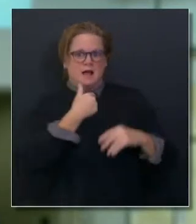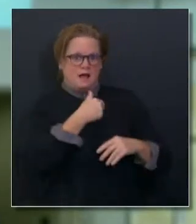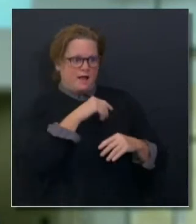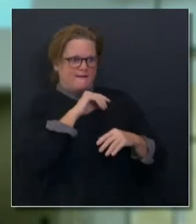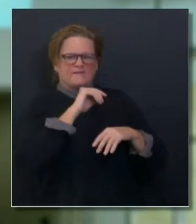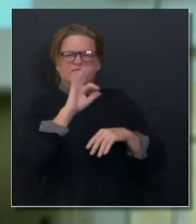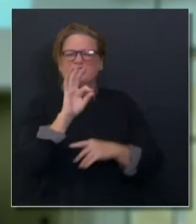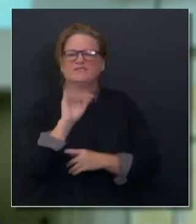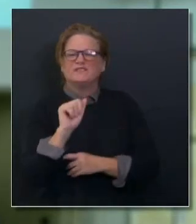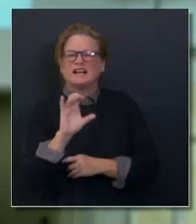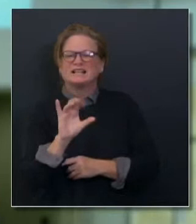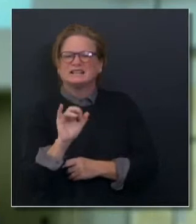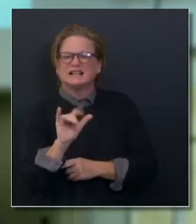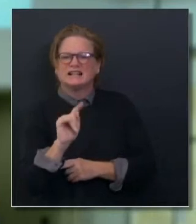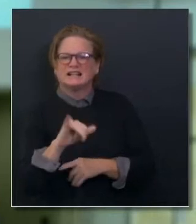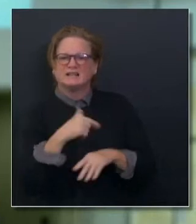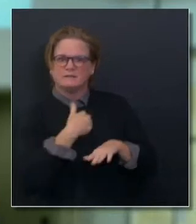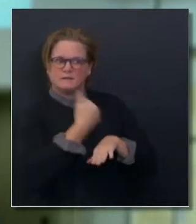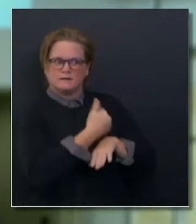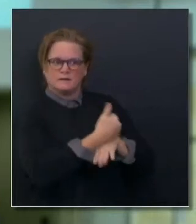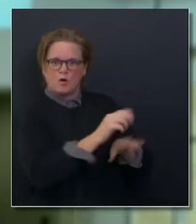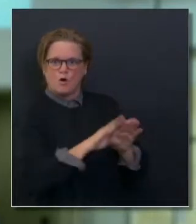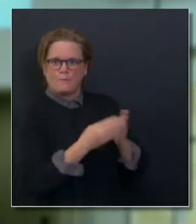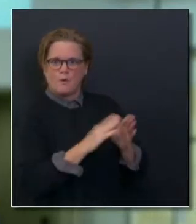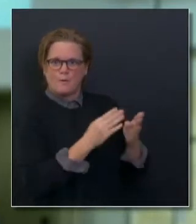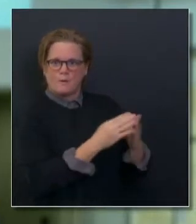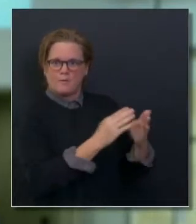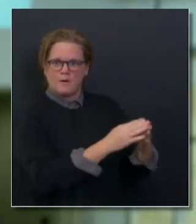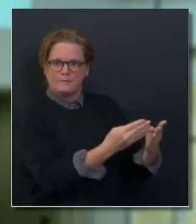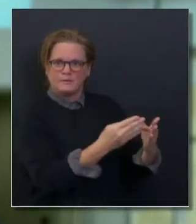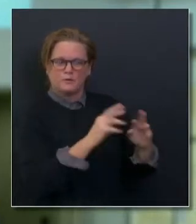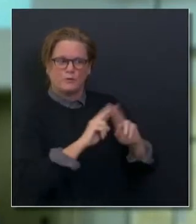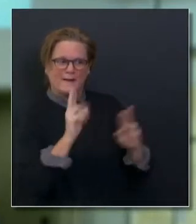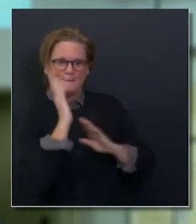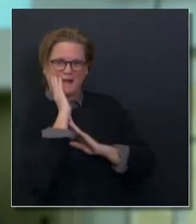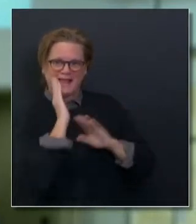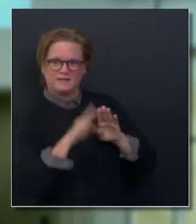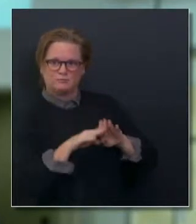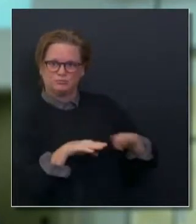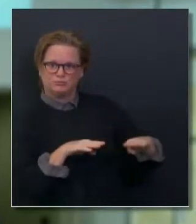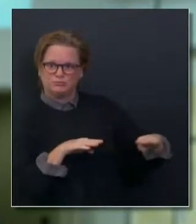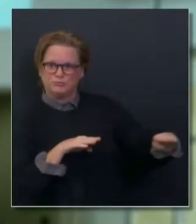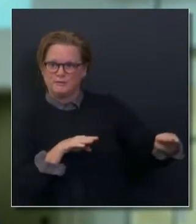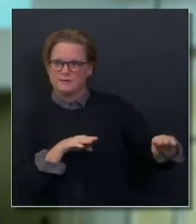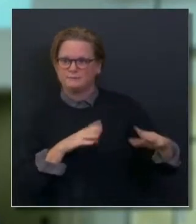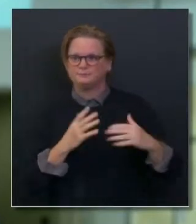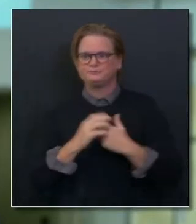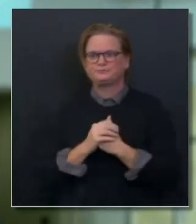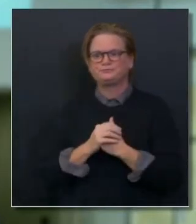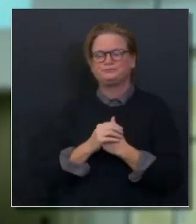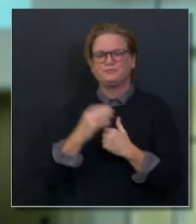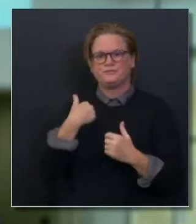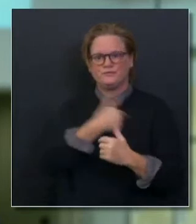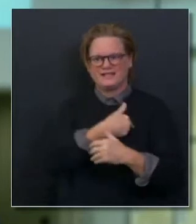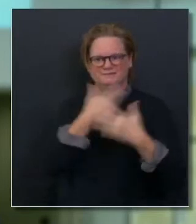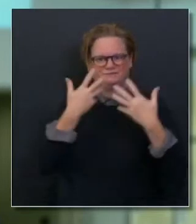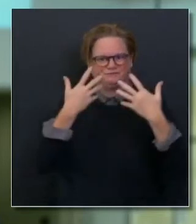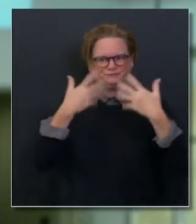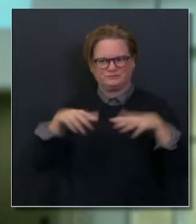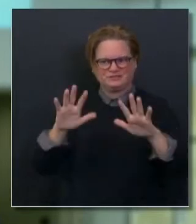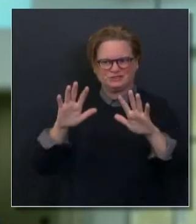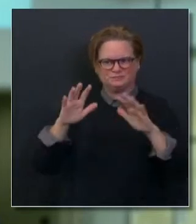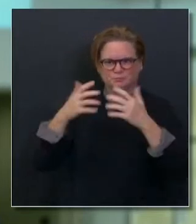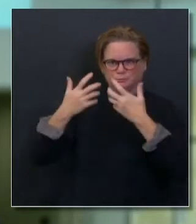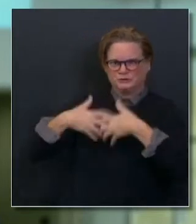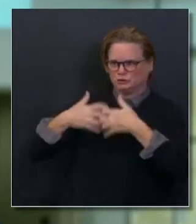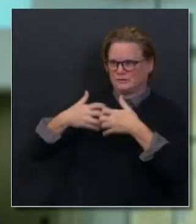previously, we have plenty of ventilators. We've moved them around to different parts of the state to make sure no area goes without them.